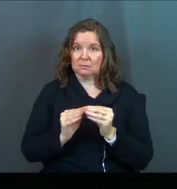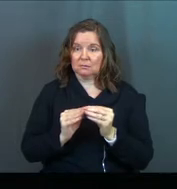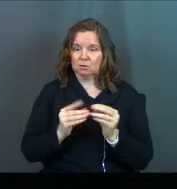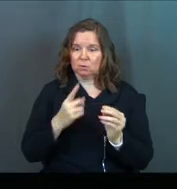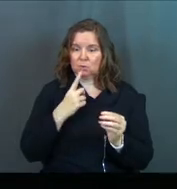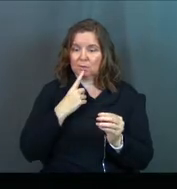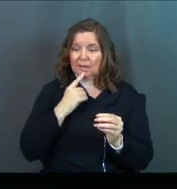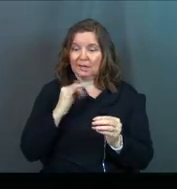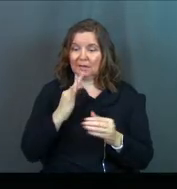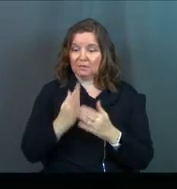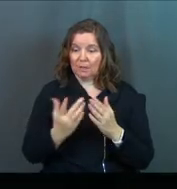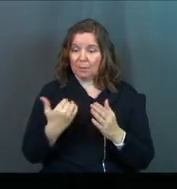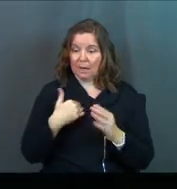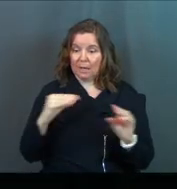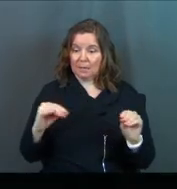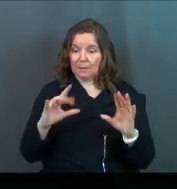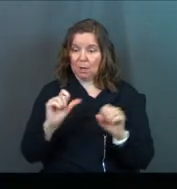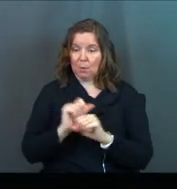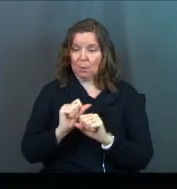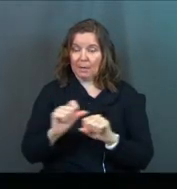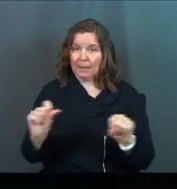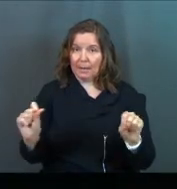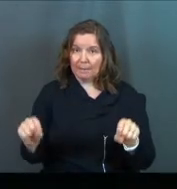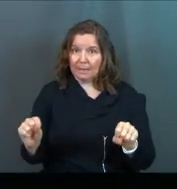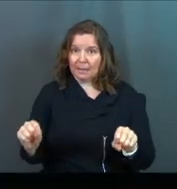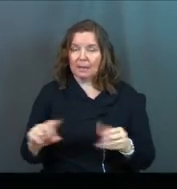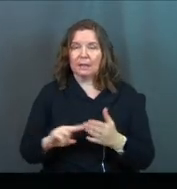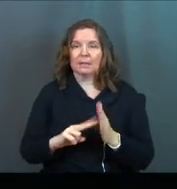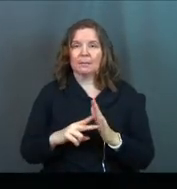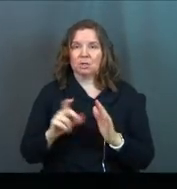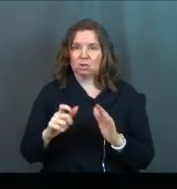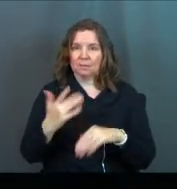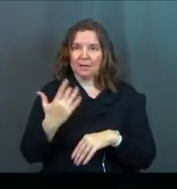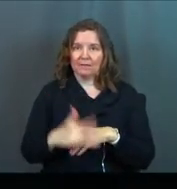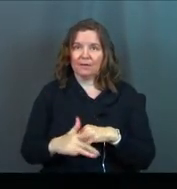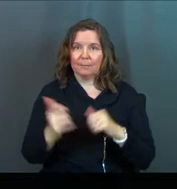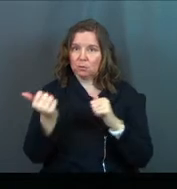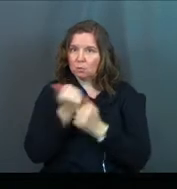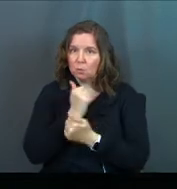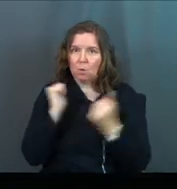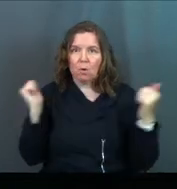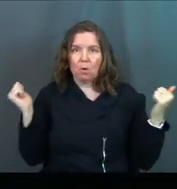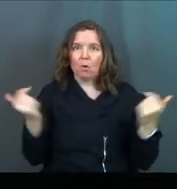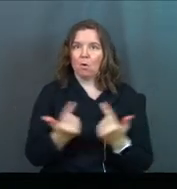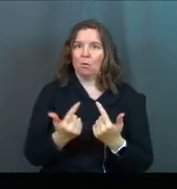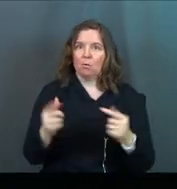to say if somebody's got miracle working ability, that means it should be available to all.